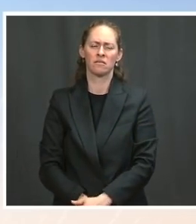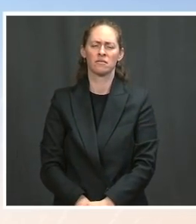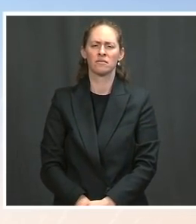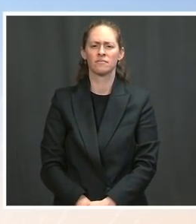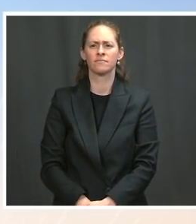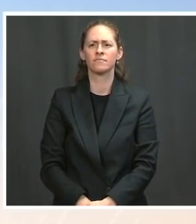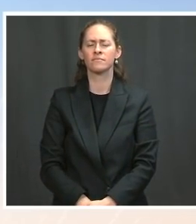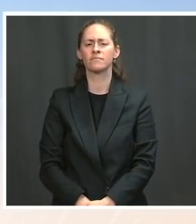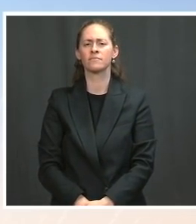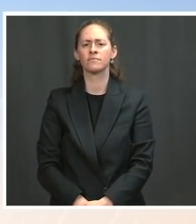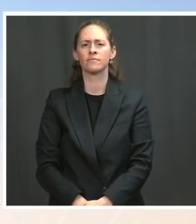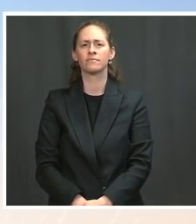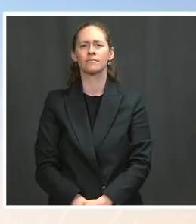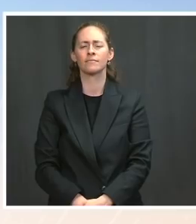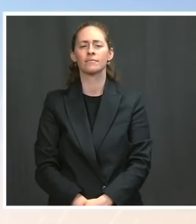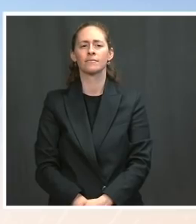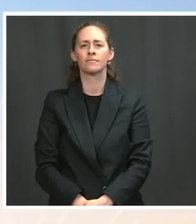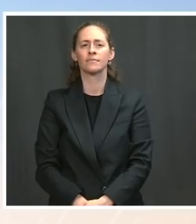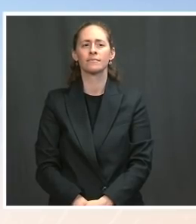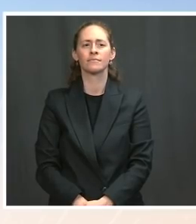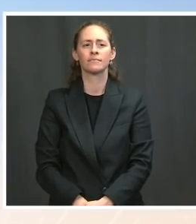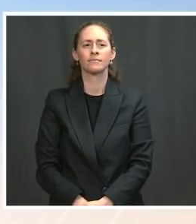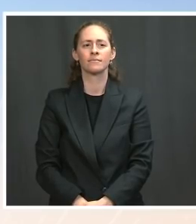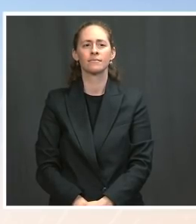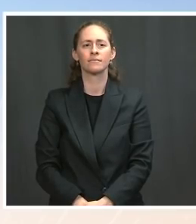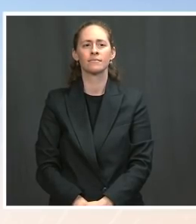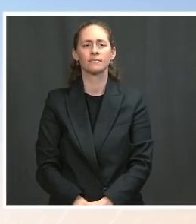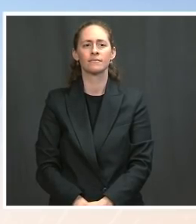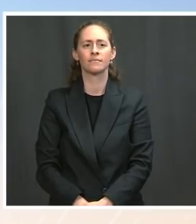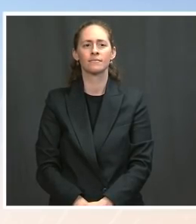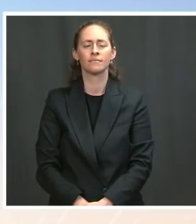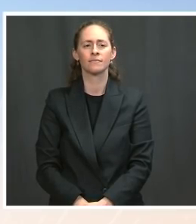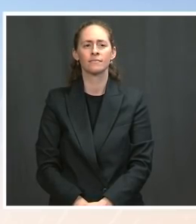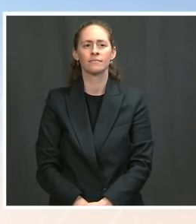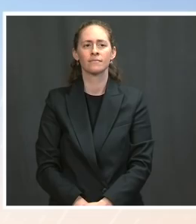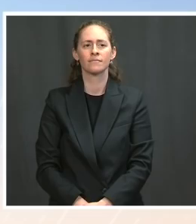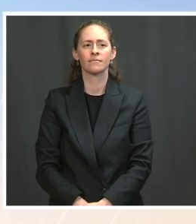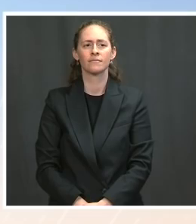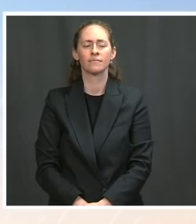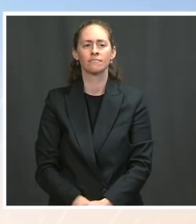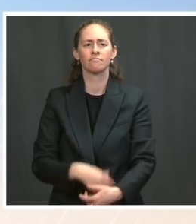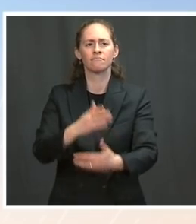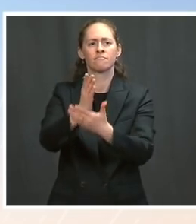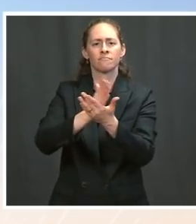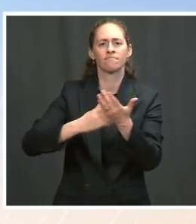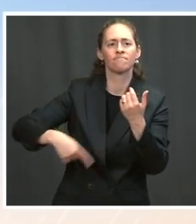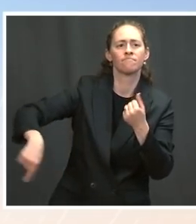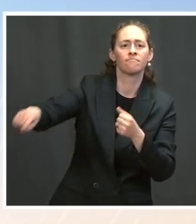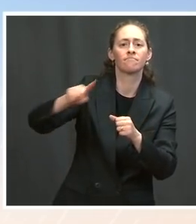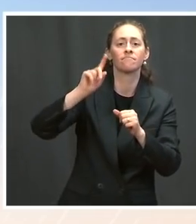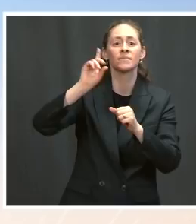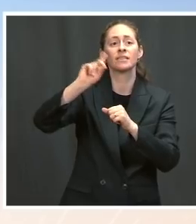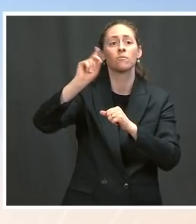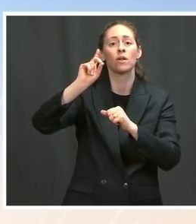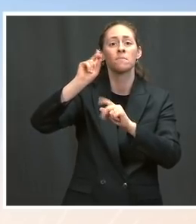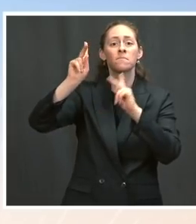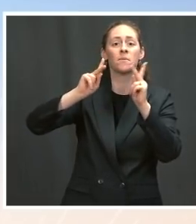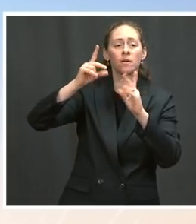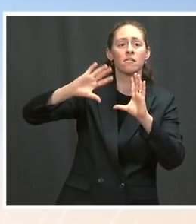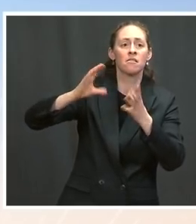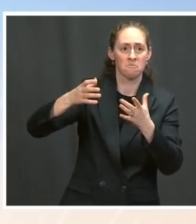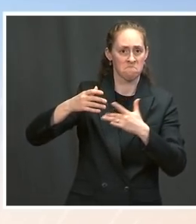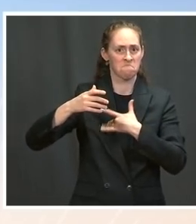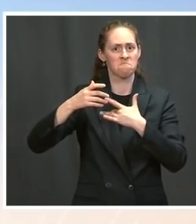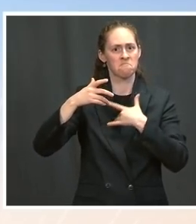expanded employment, there was talk of making those benefits permanent. Democrats had been talking about that in Congress. Has the latest jobs report